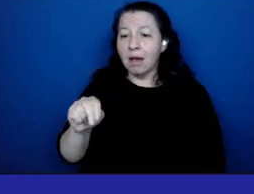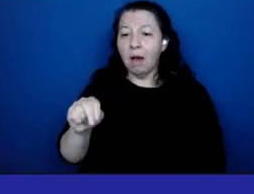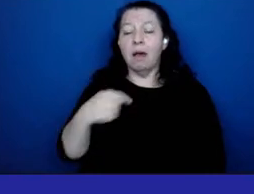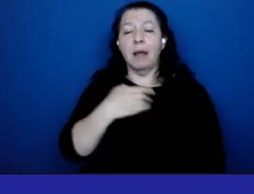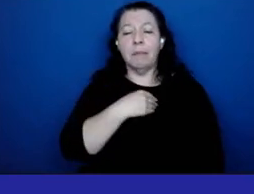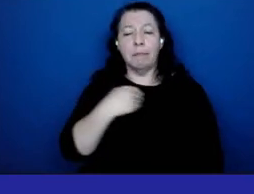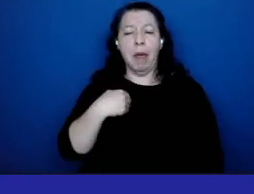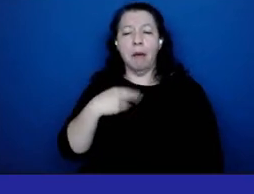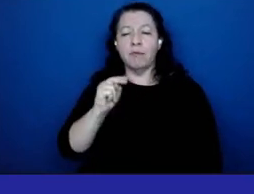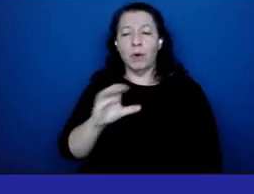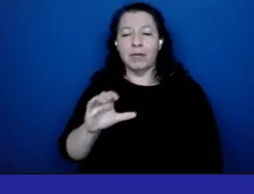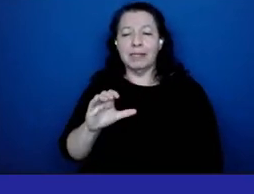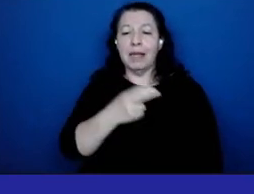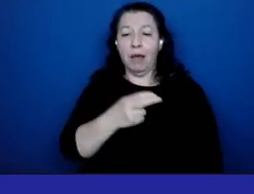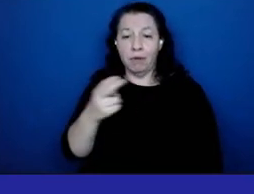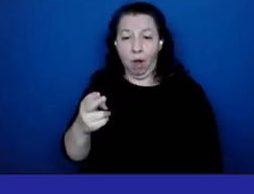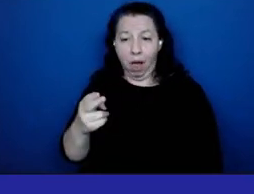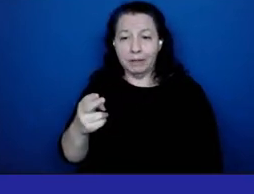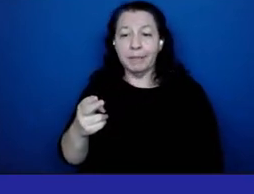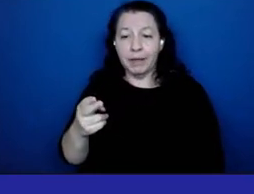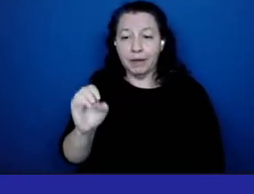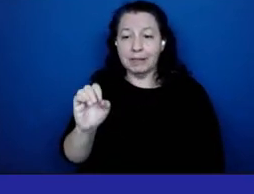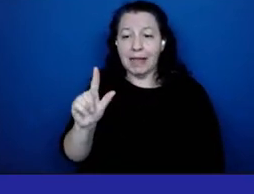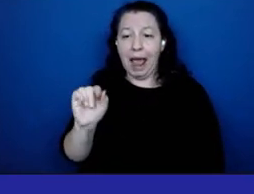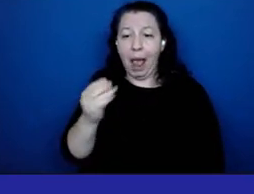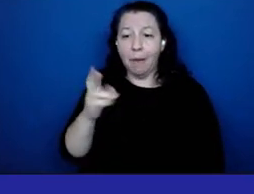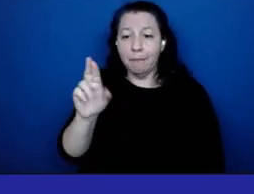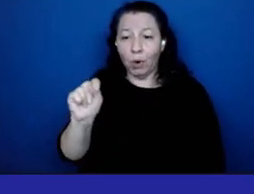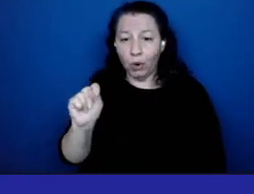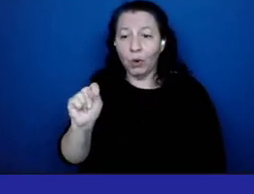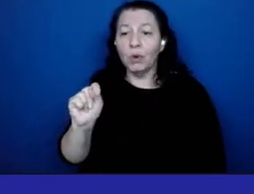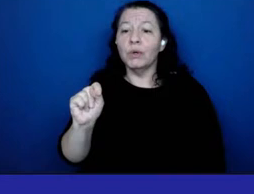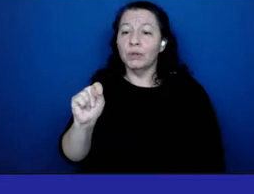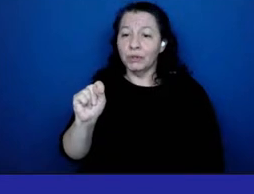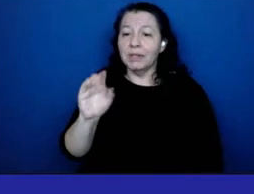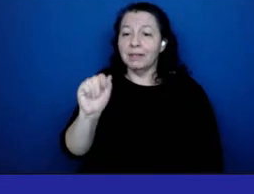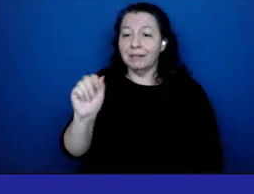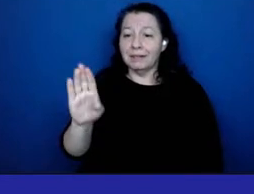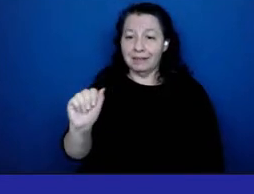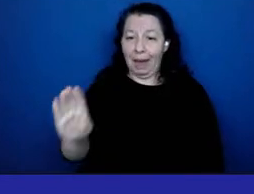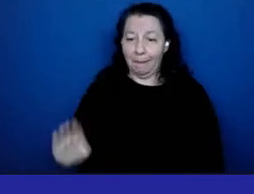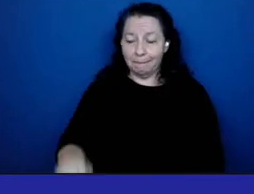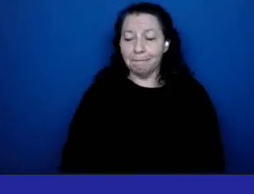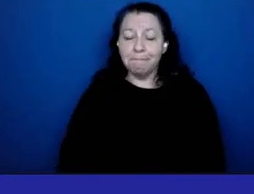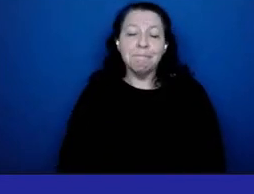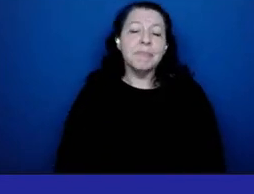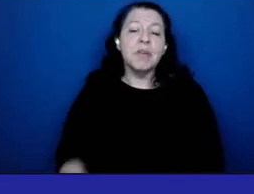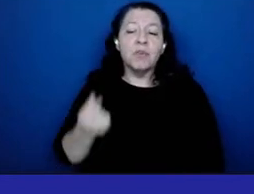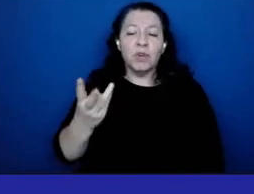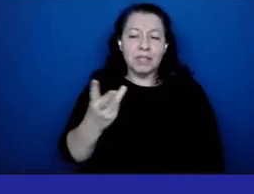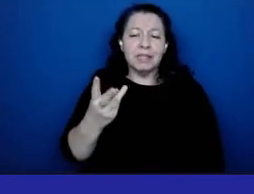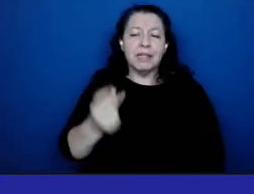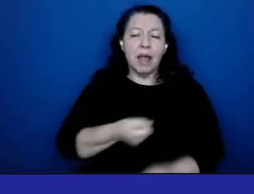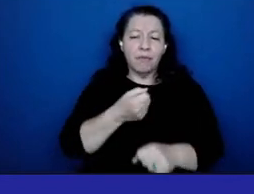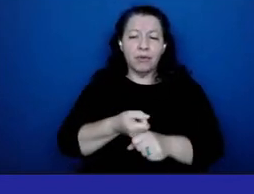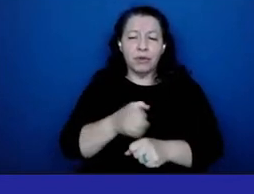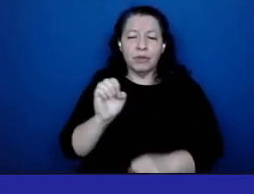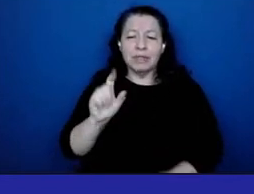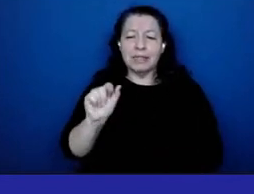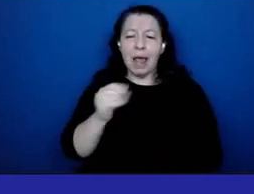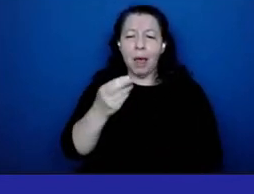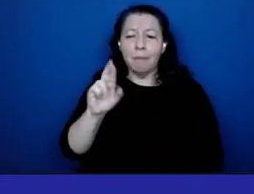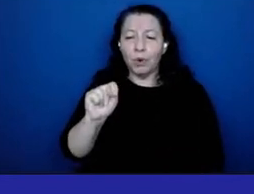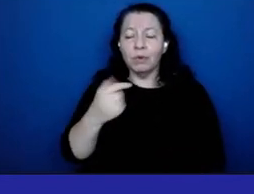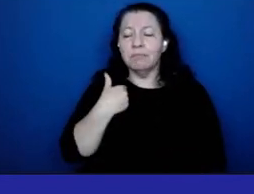the new york city health and hospitals elmhurst community advisory for several years elmhurst has had a strategic partnership